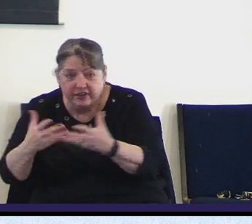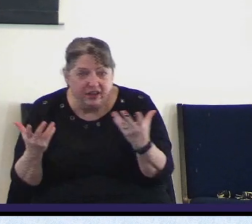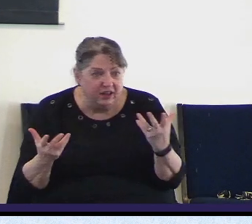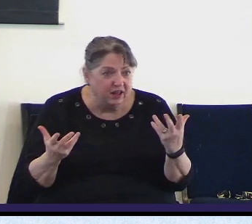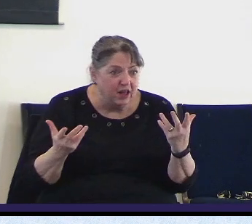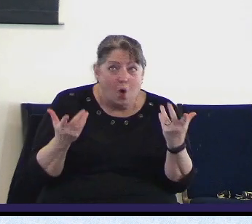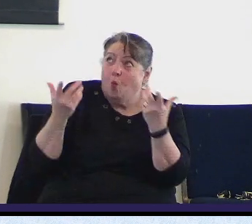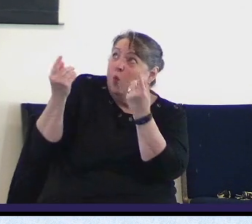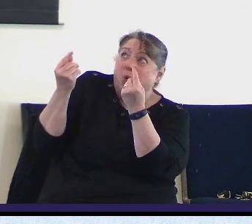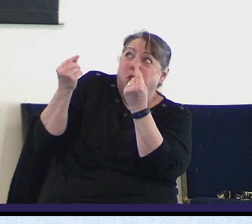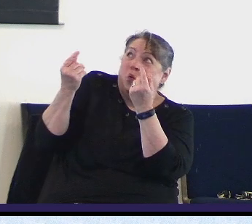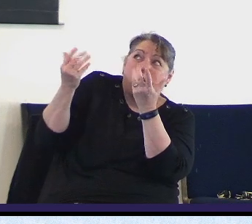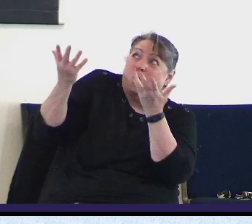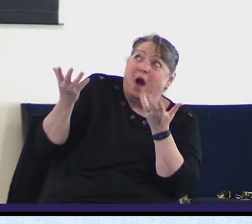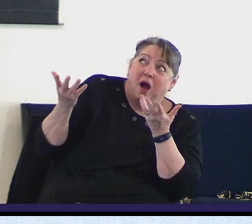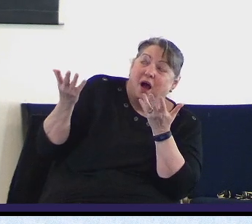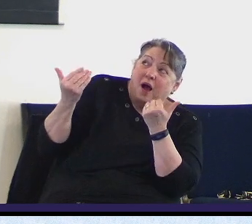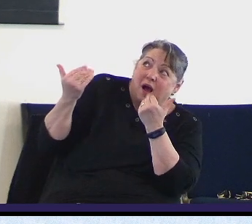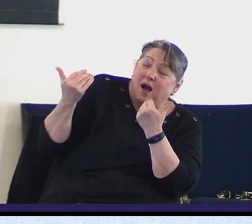in the latter days.